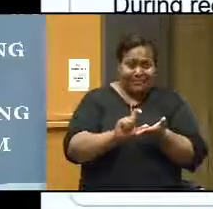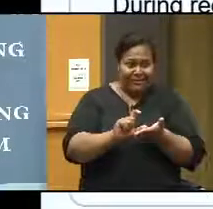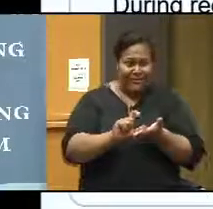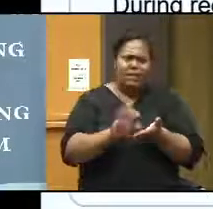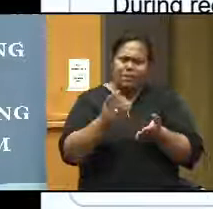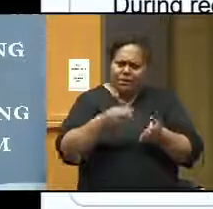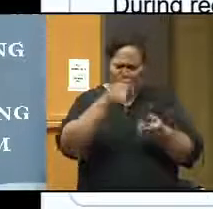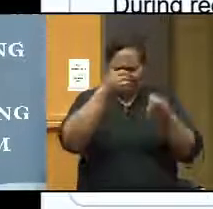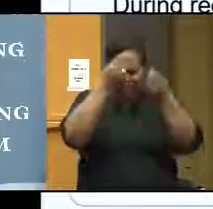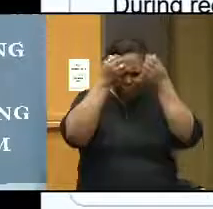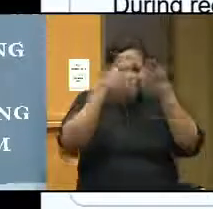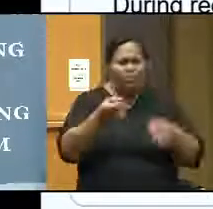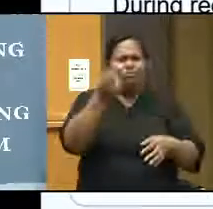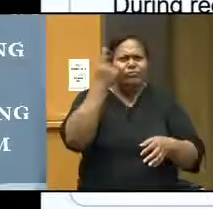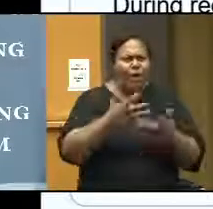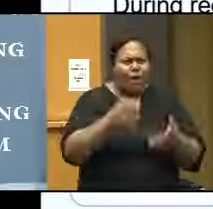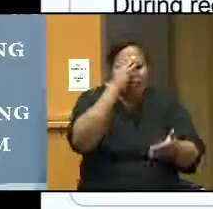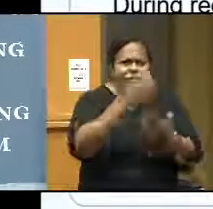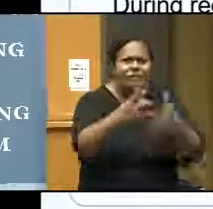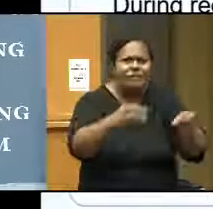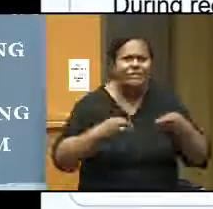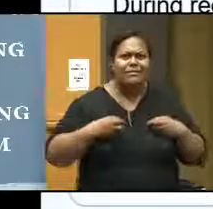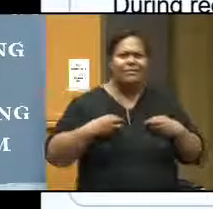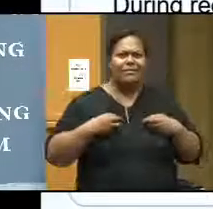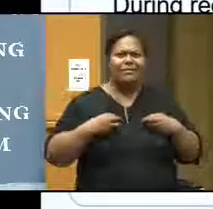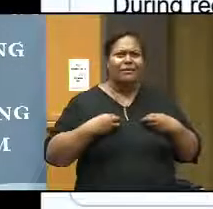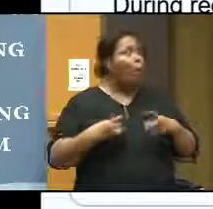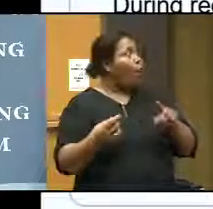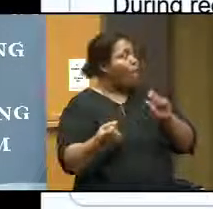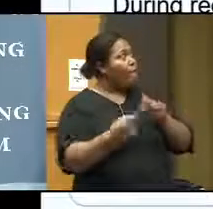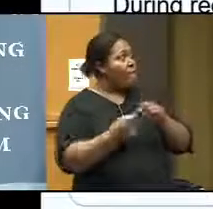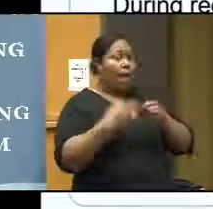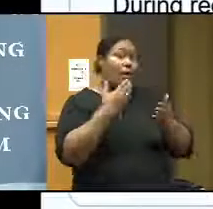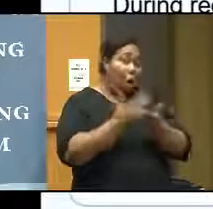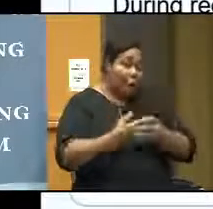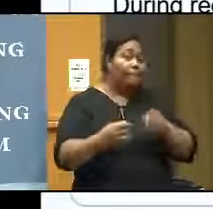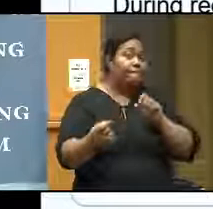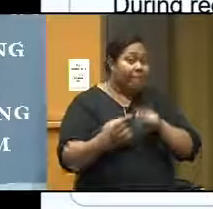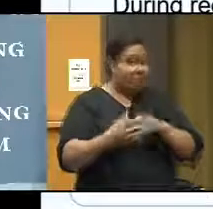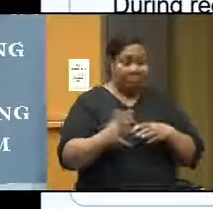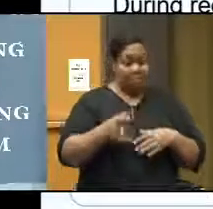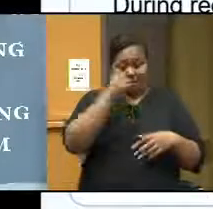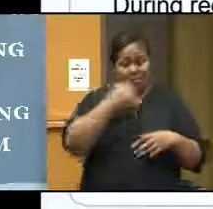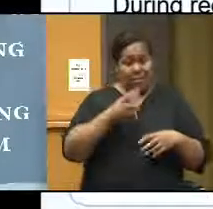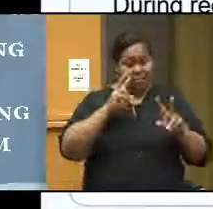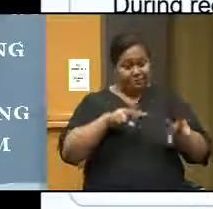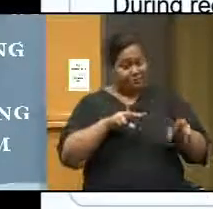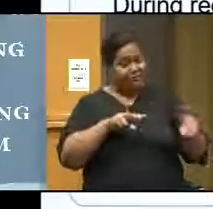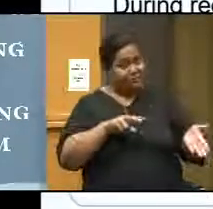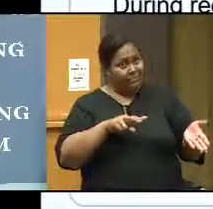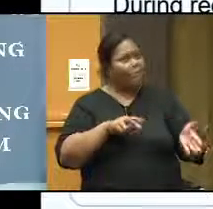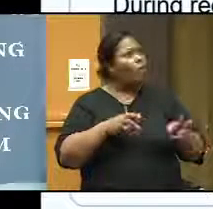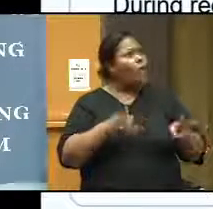students are receiving. I think this is something, the feedback on feedback, maybe we can, we can look at that. The way in which the